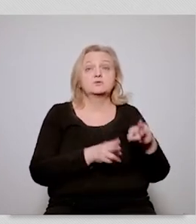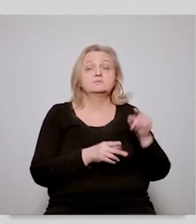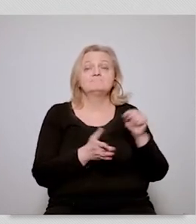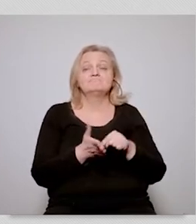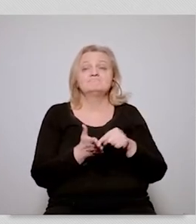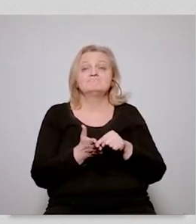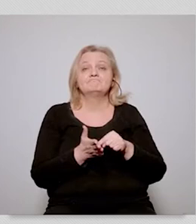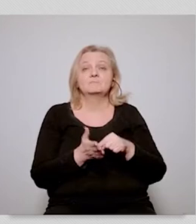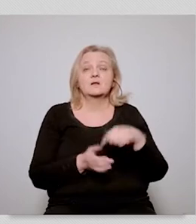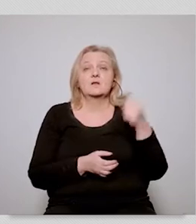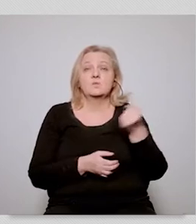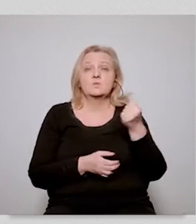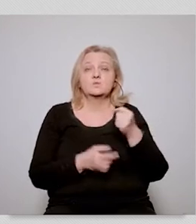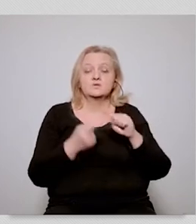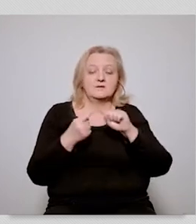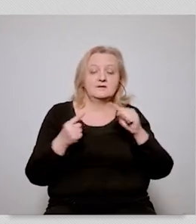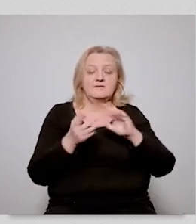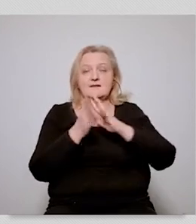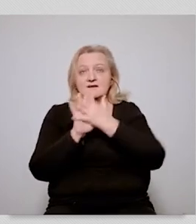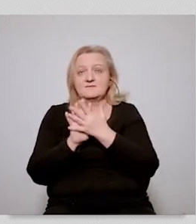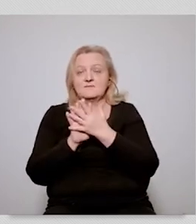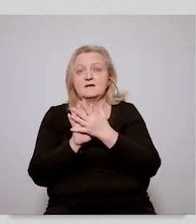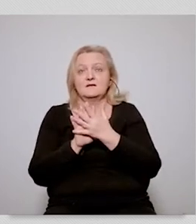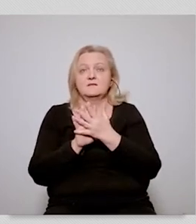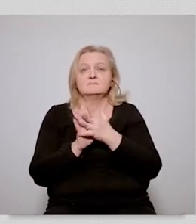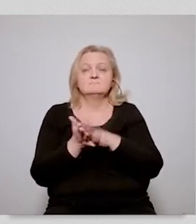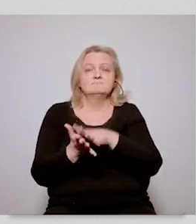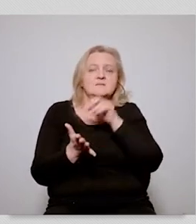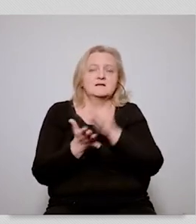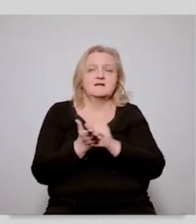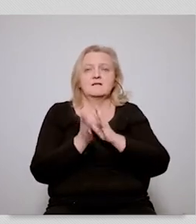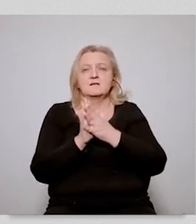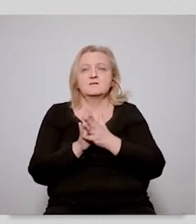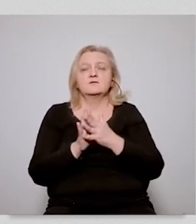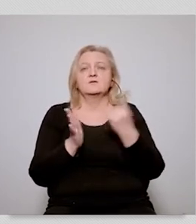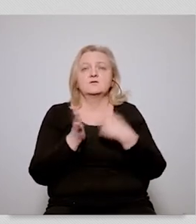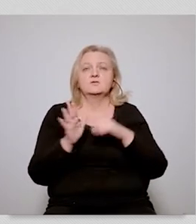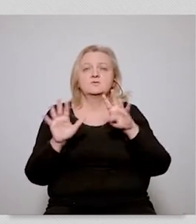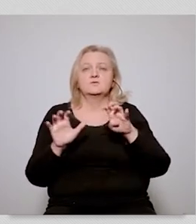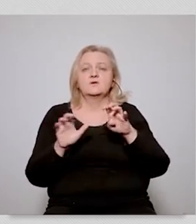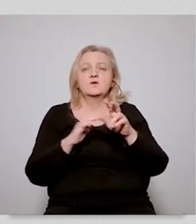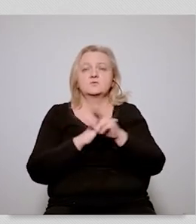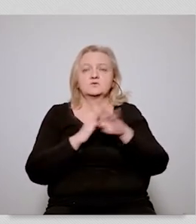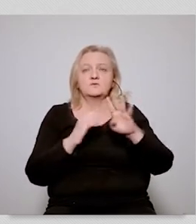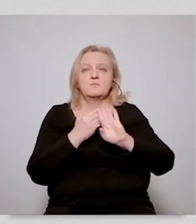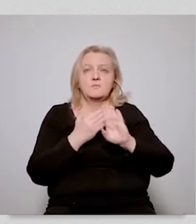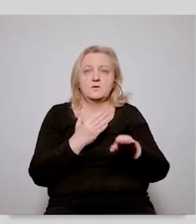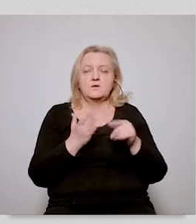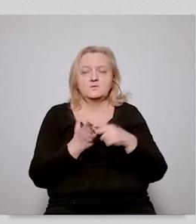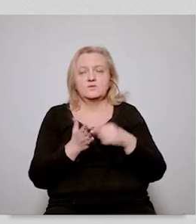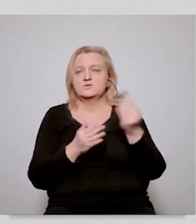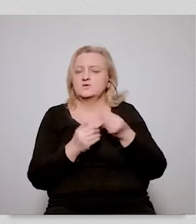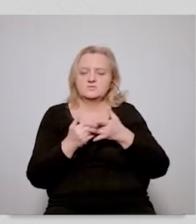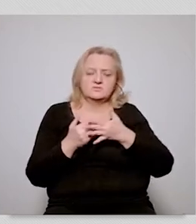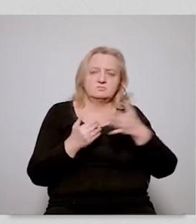translate into something else and launch and reactivate to the